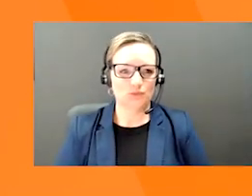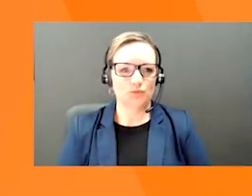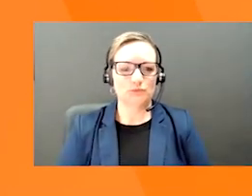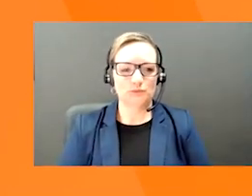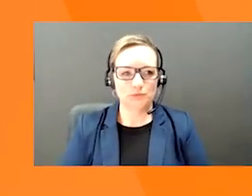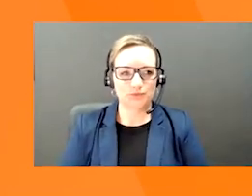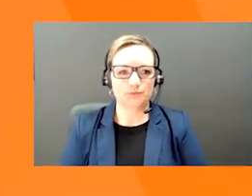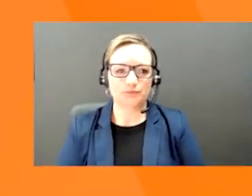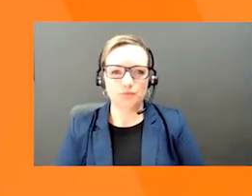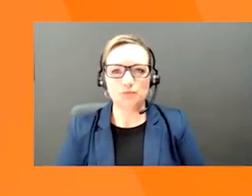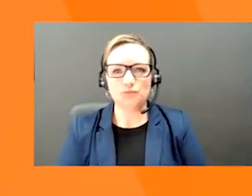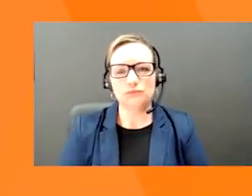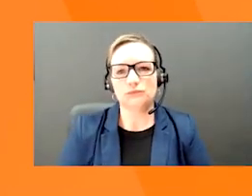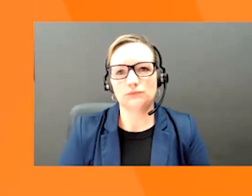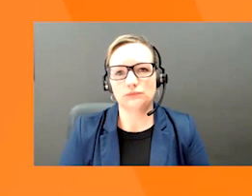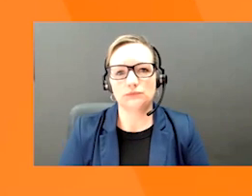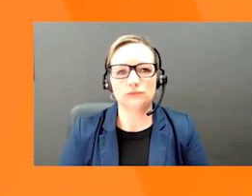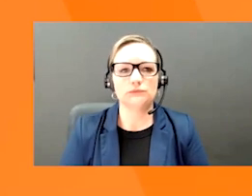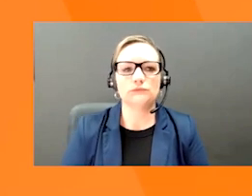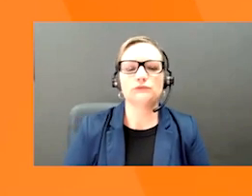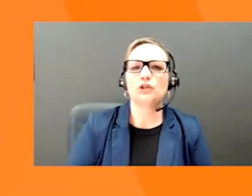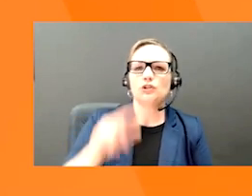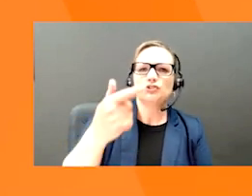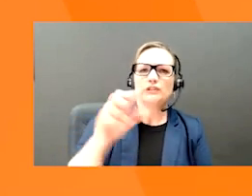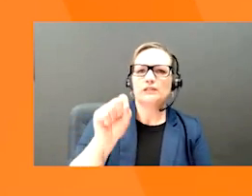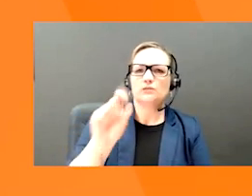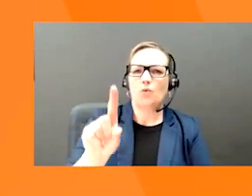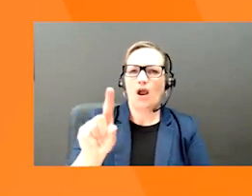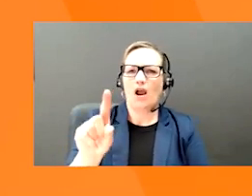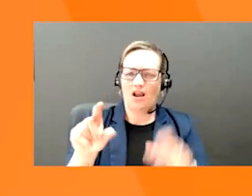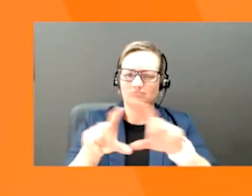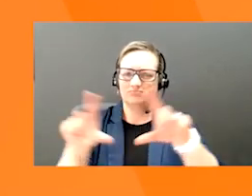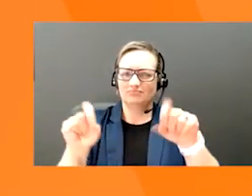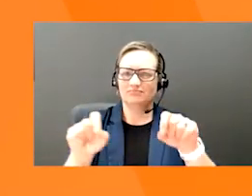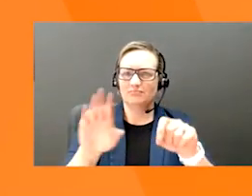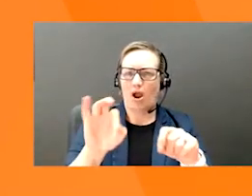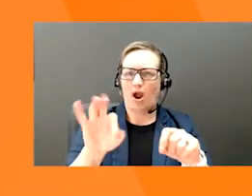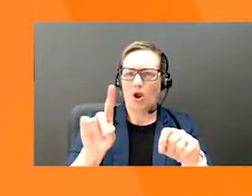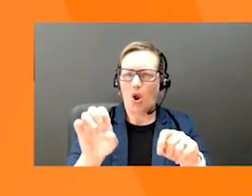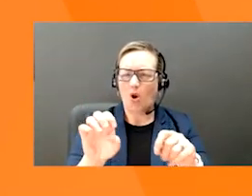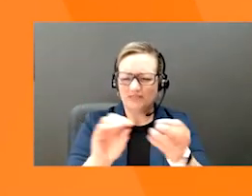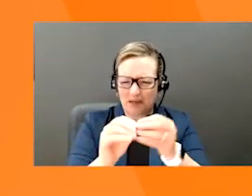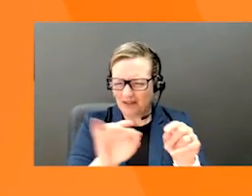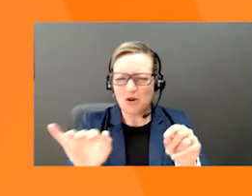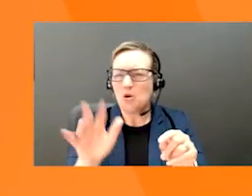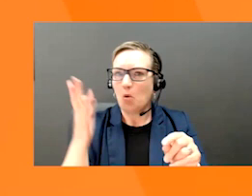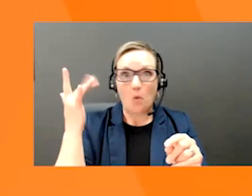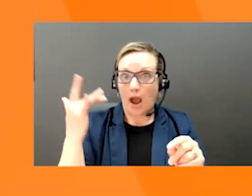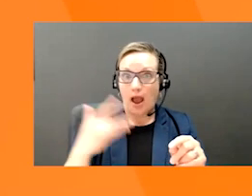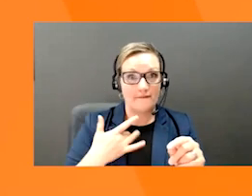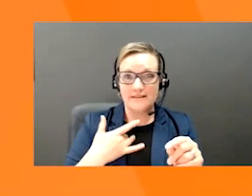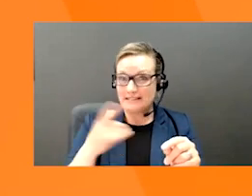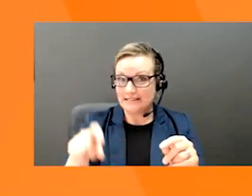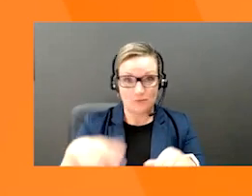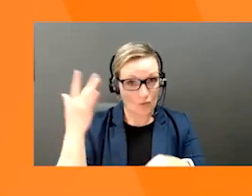So why do you need a GS1 barcode? There are so many different reasons. Some of you might be in the process of selling